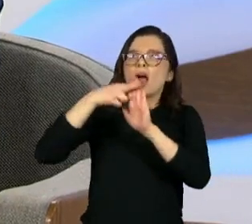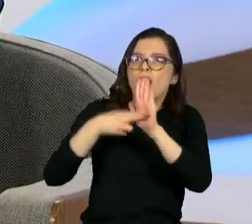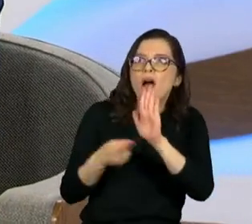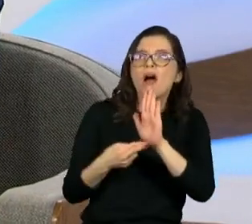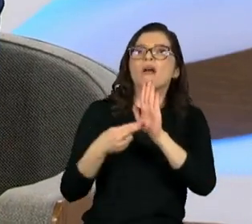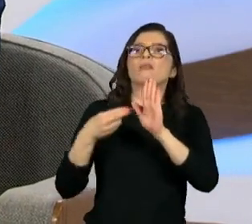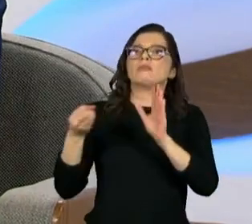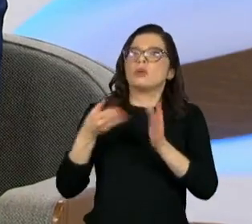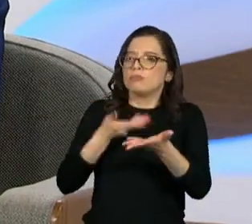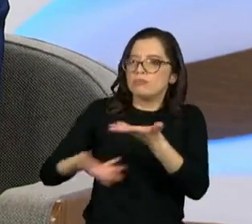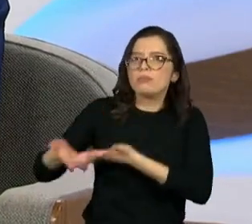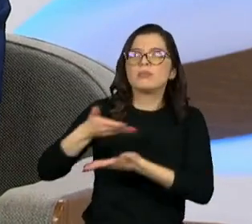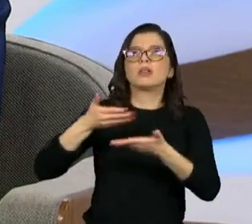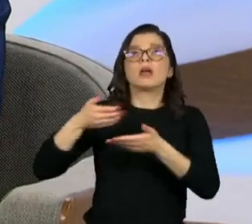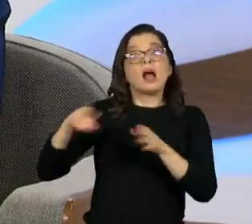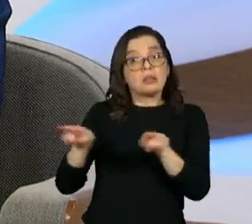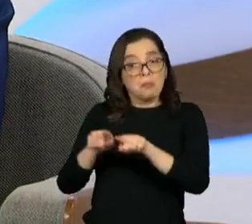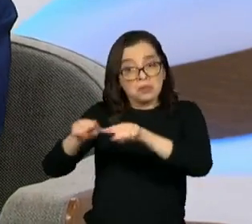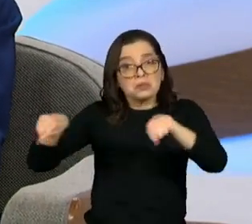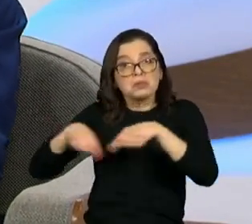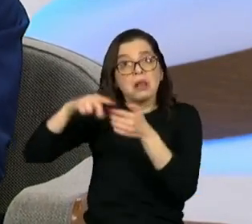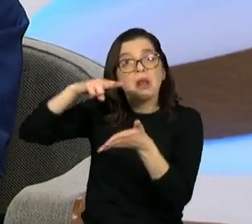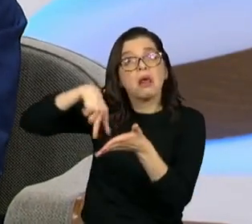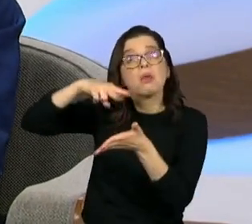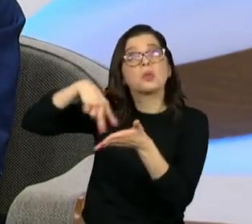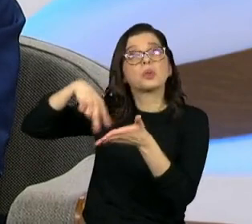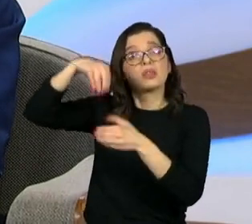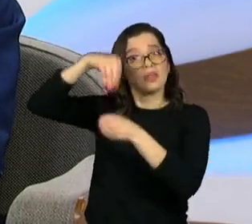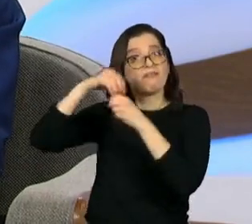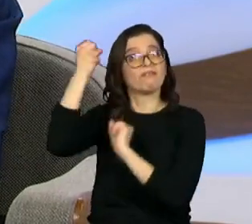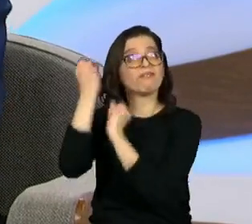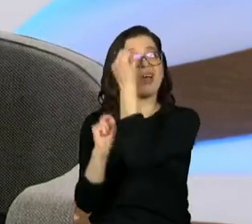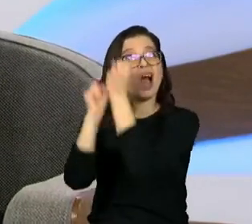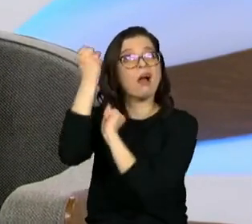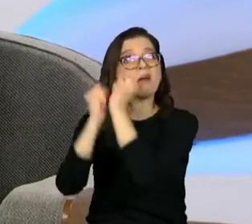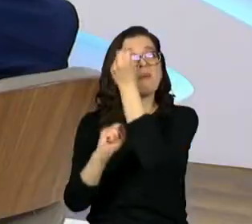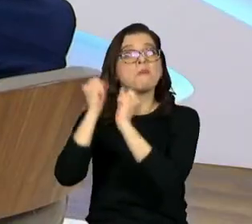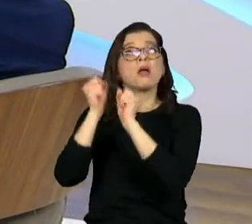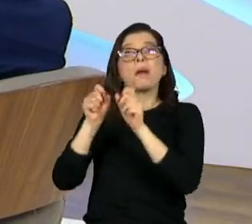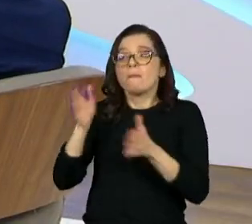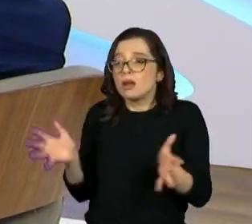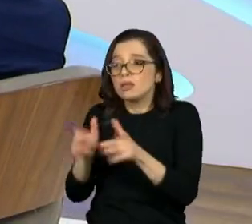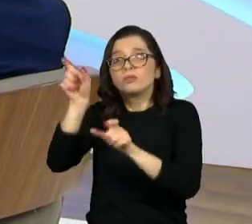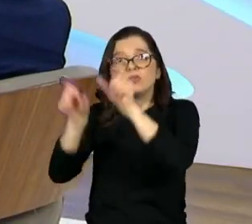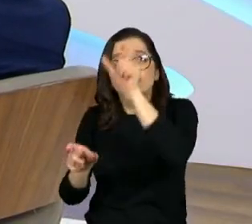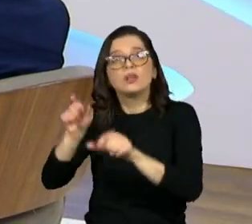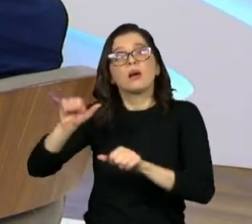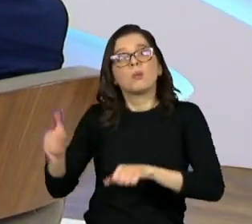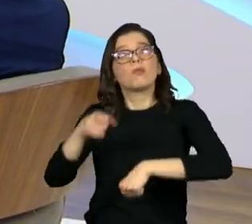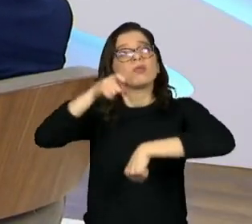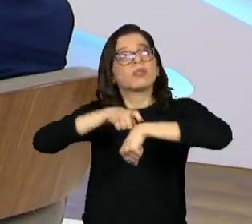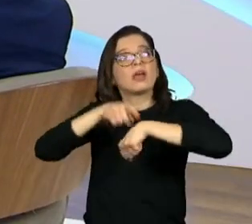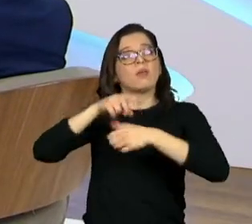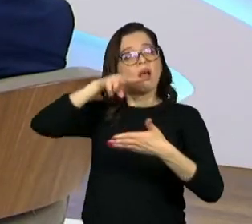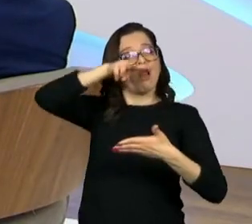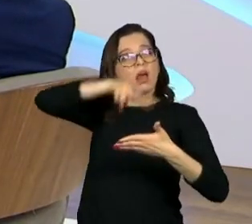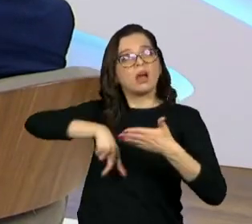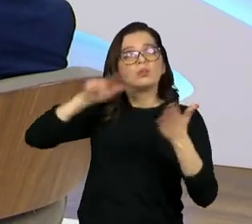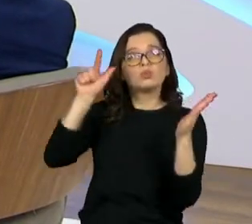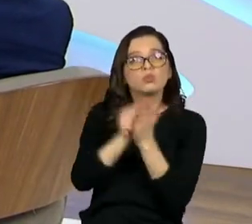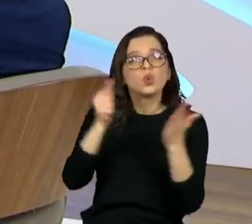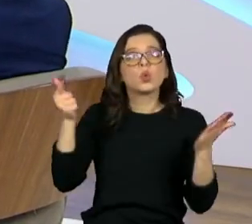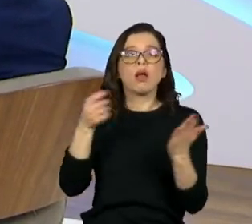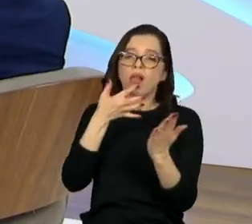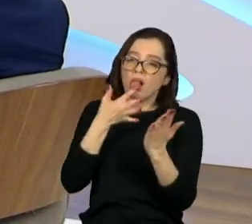demands was reading rooms in factories so that on their breaks, workers could